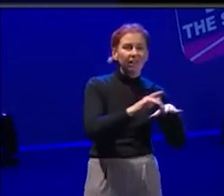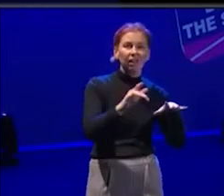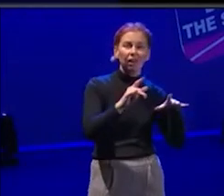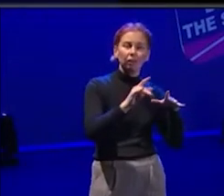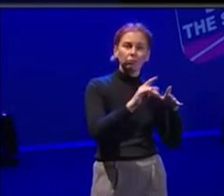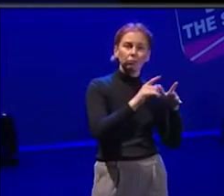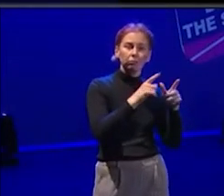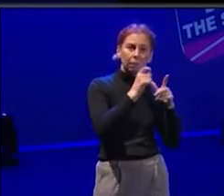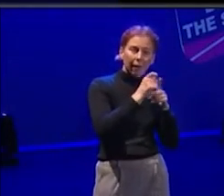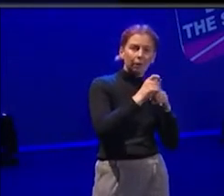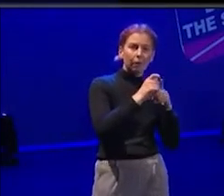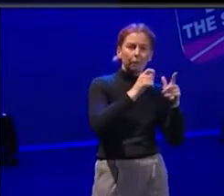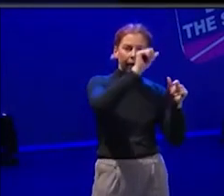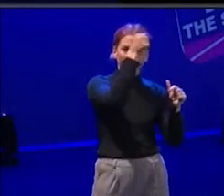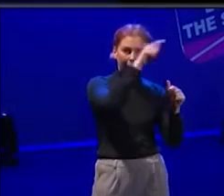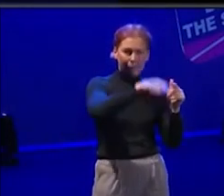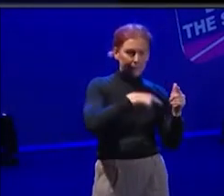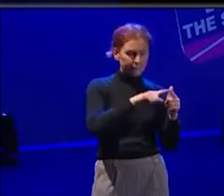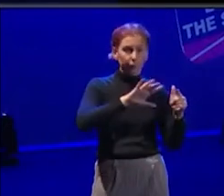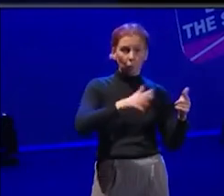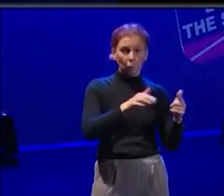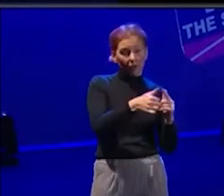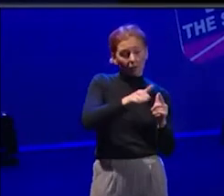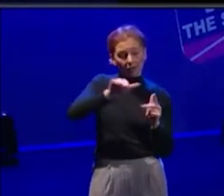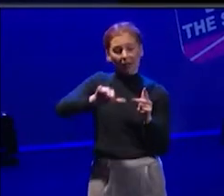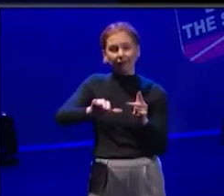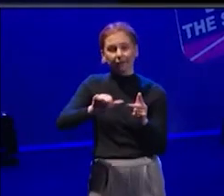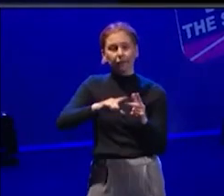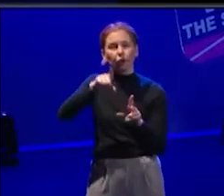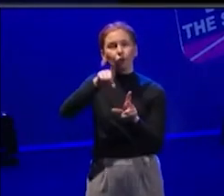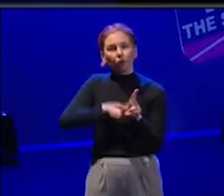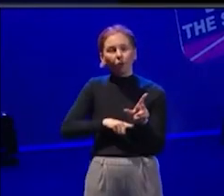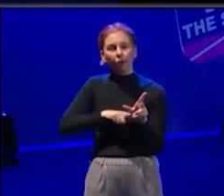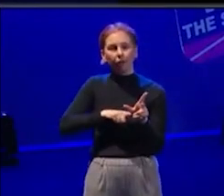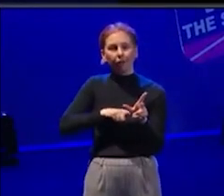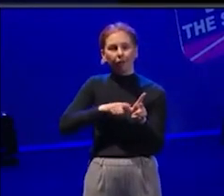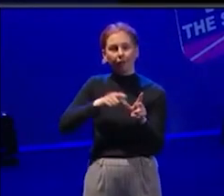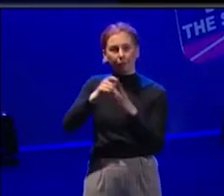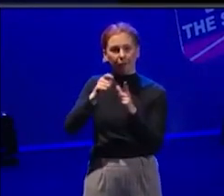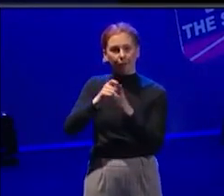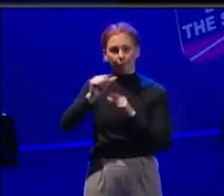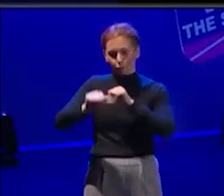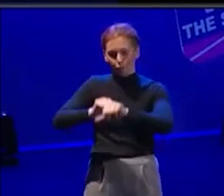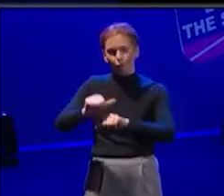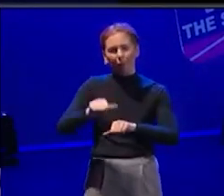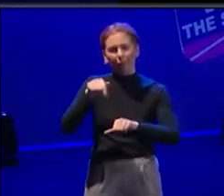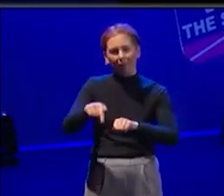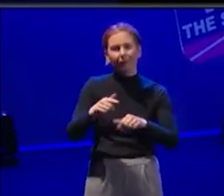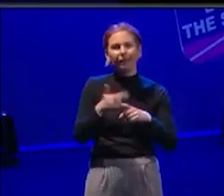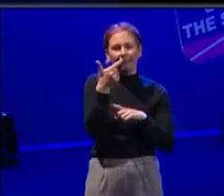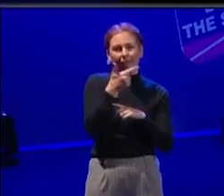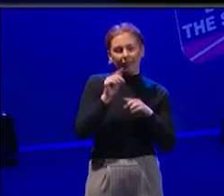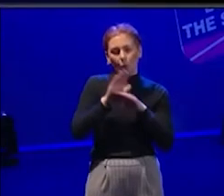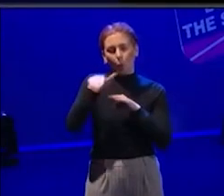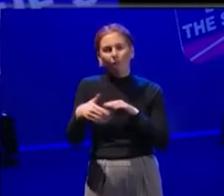of our, um, our, what we call our young Peckham programme, which is, um, for 17 plus, which is things like our young producers programme, which we've